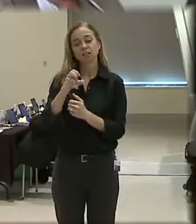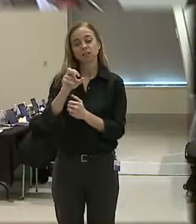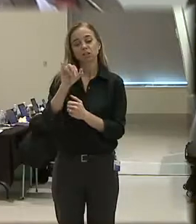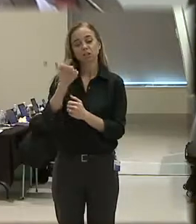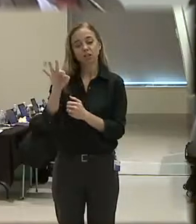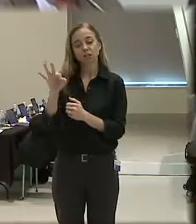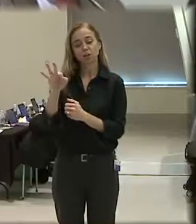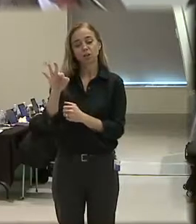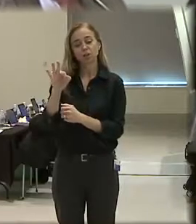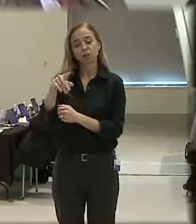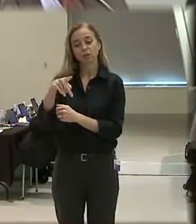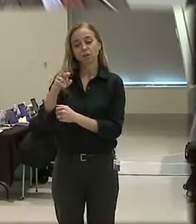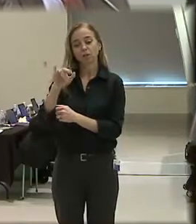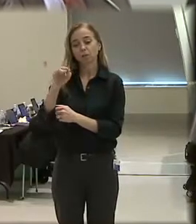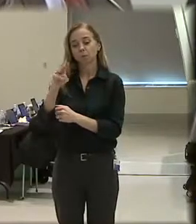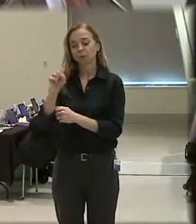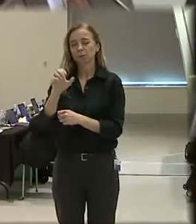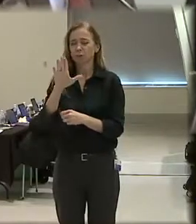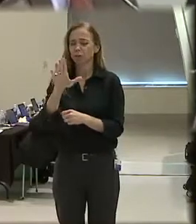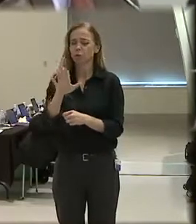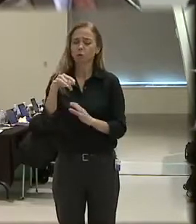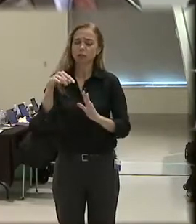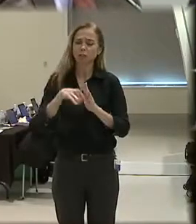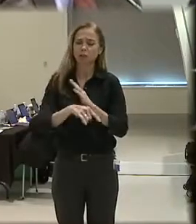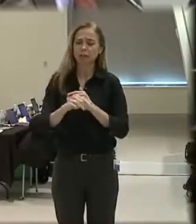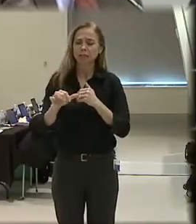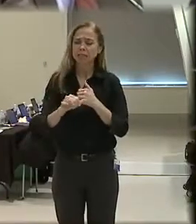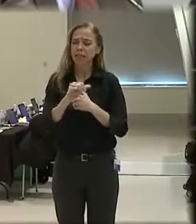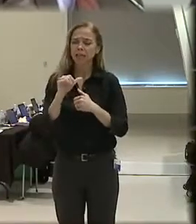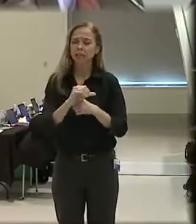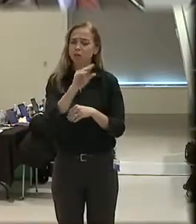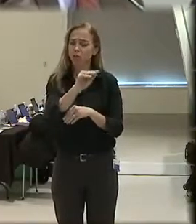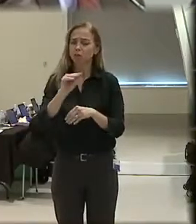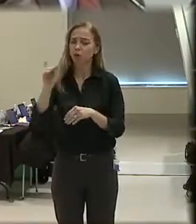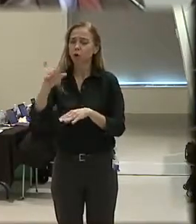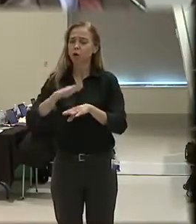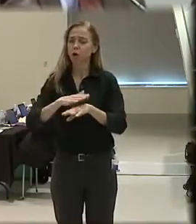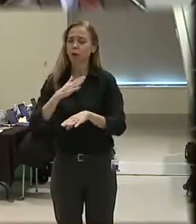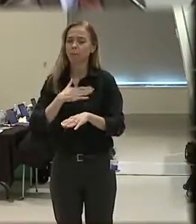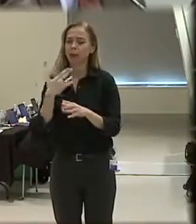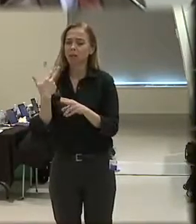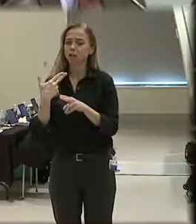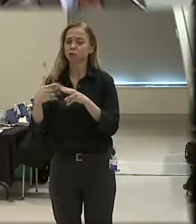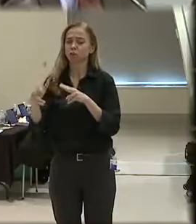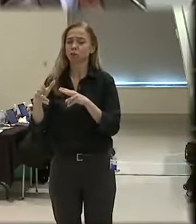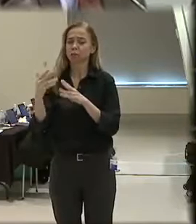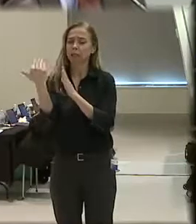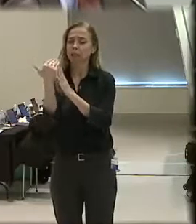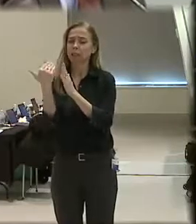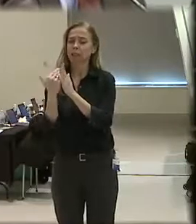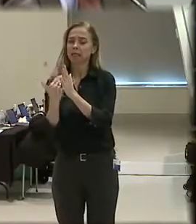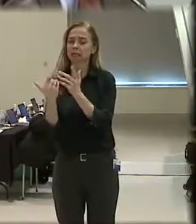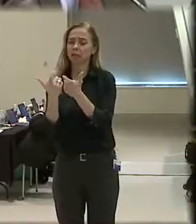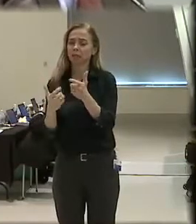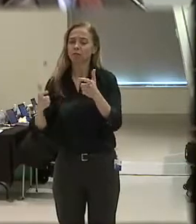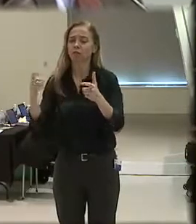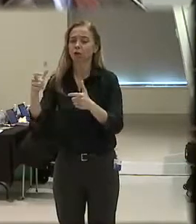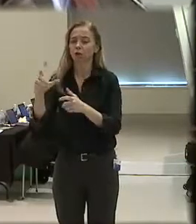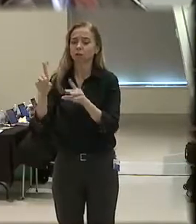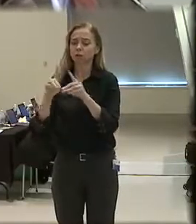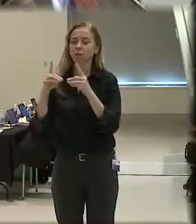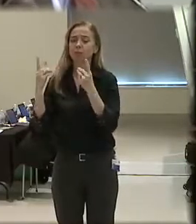in grave danger of going on my short list of large departments that really get it.